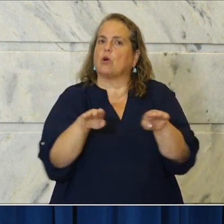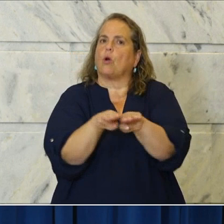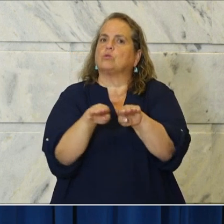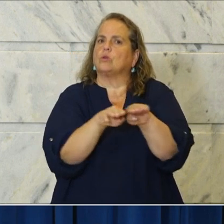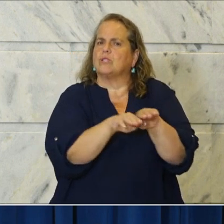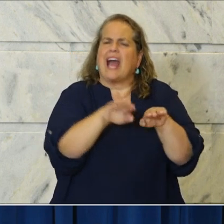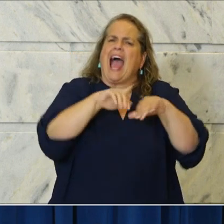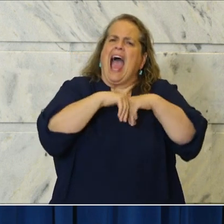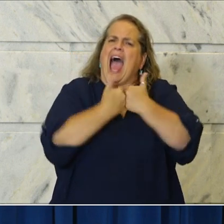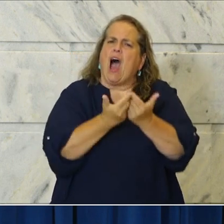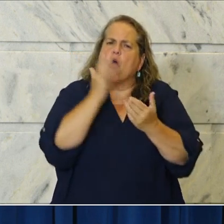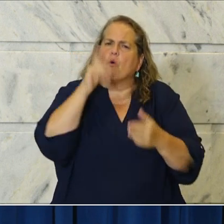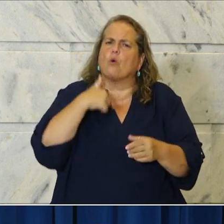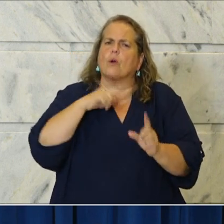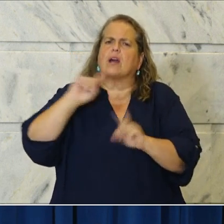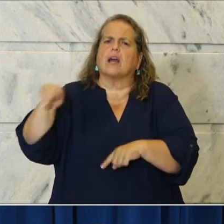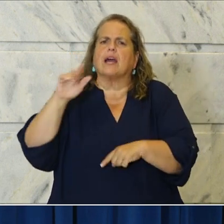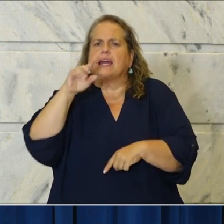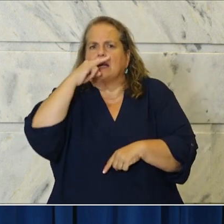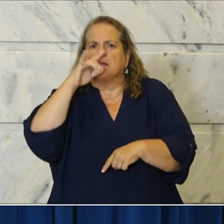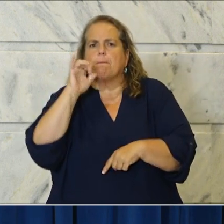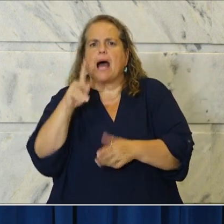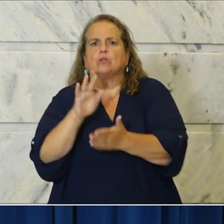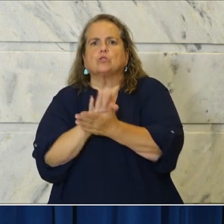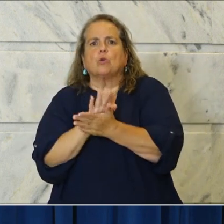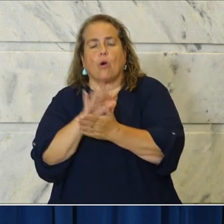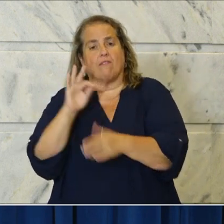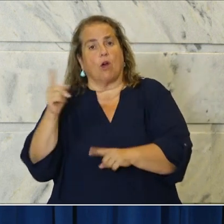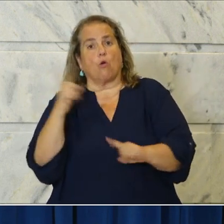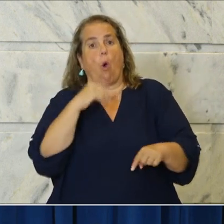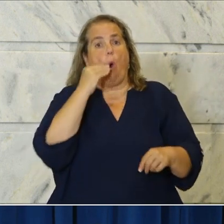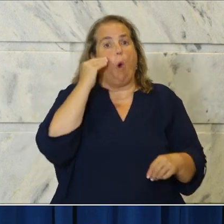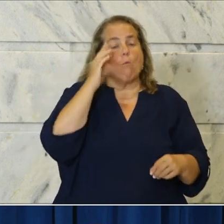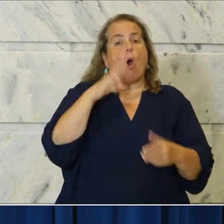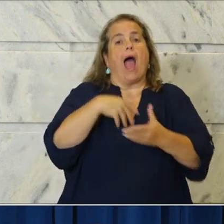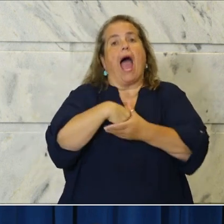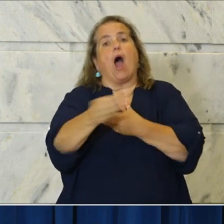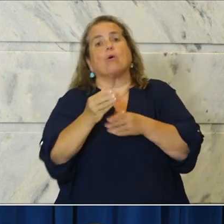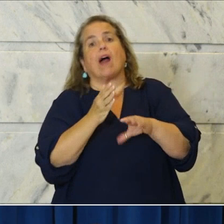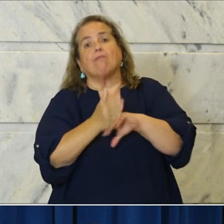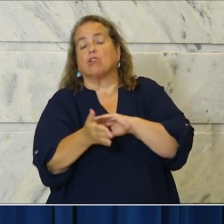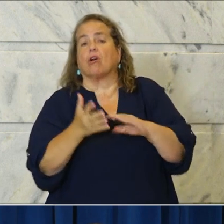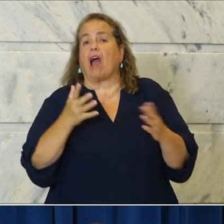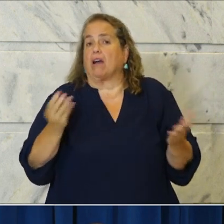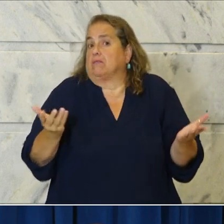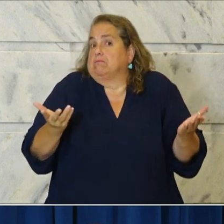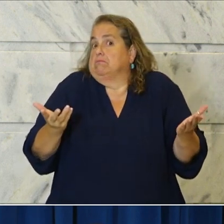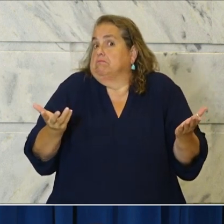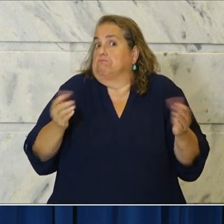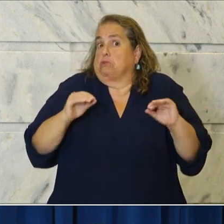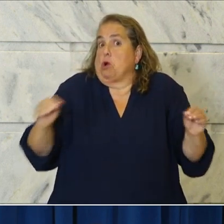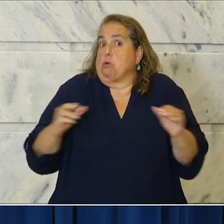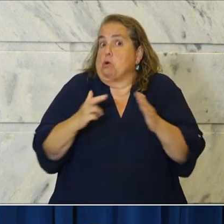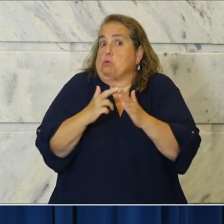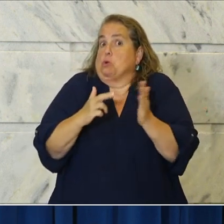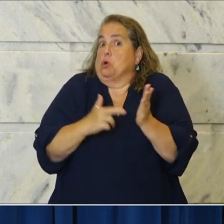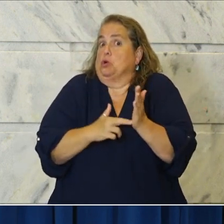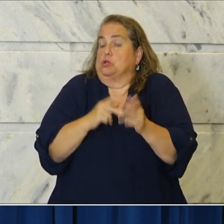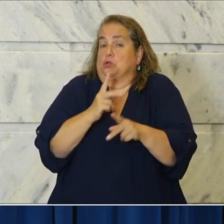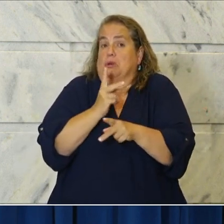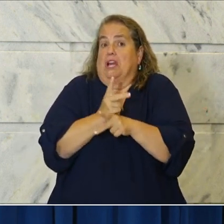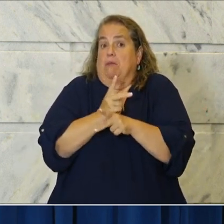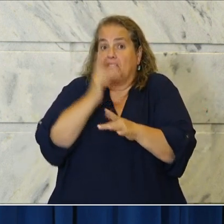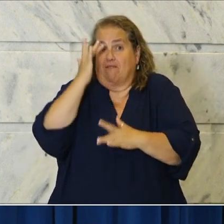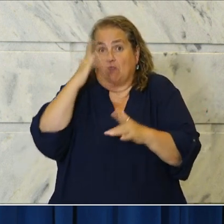get our kids back in schools if they're going to go home or out afterwards and there are absolutely zero rules that keep the virus